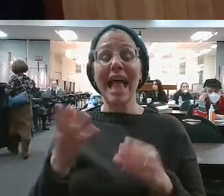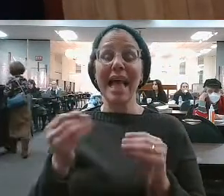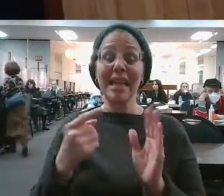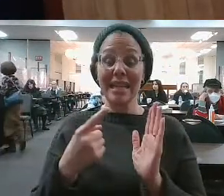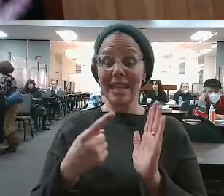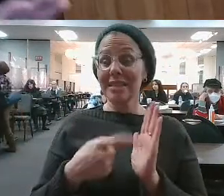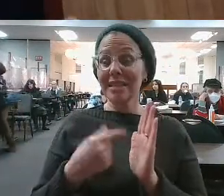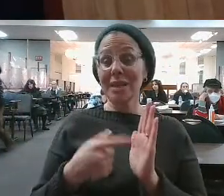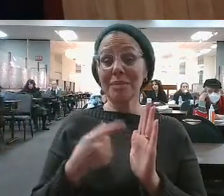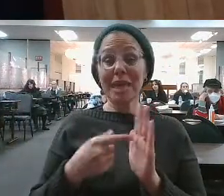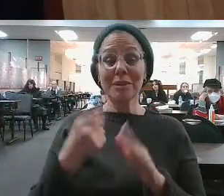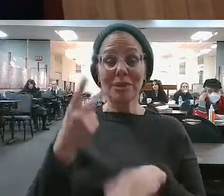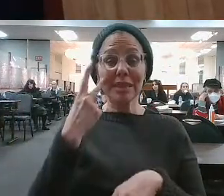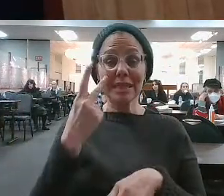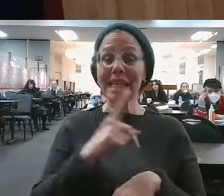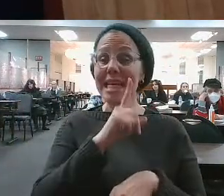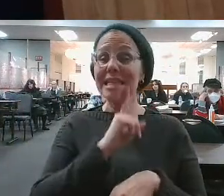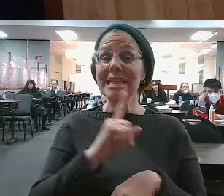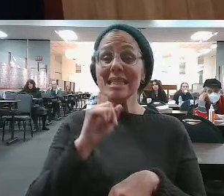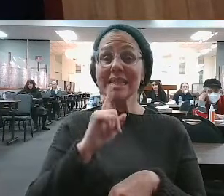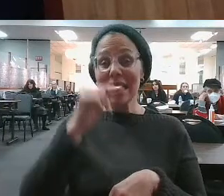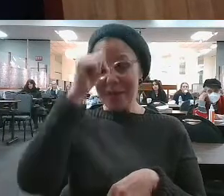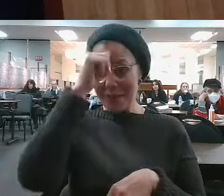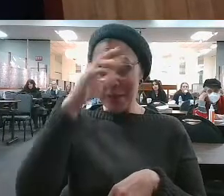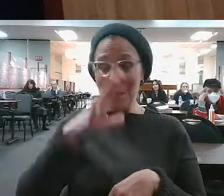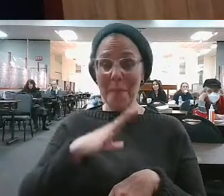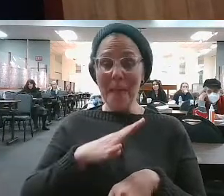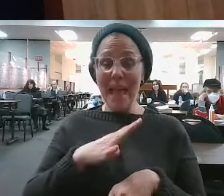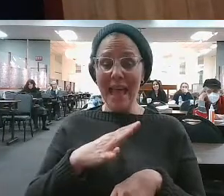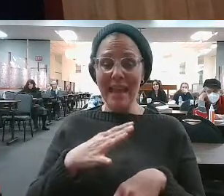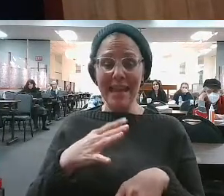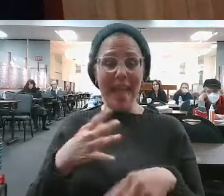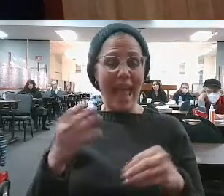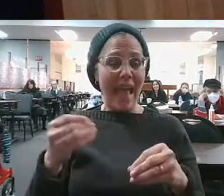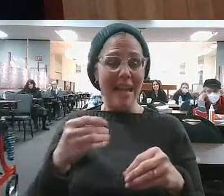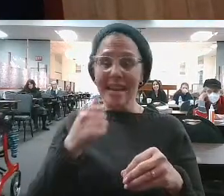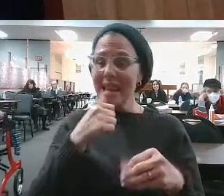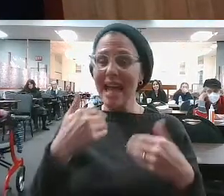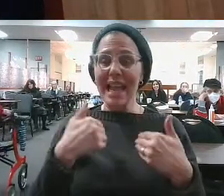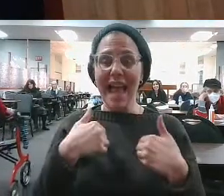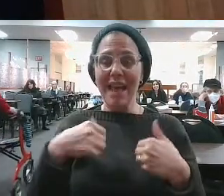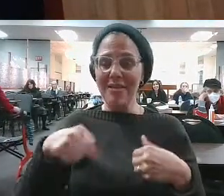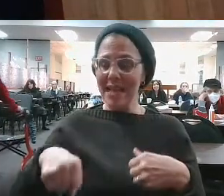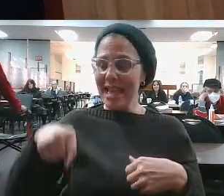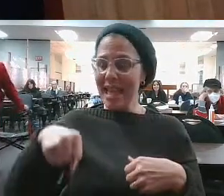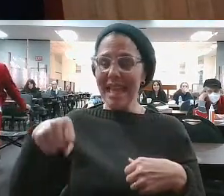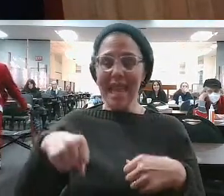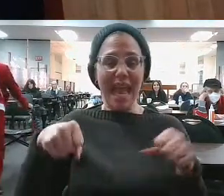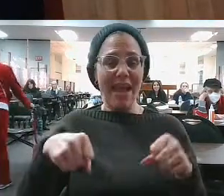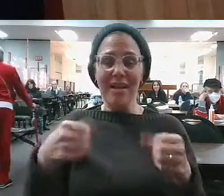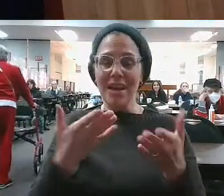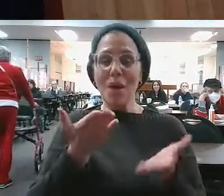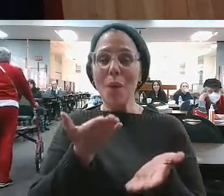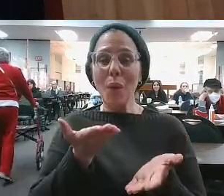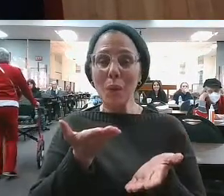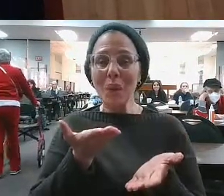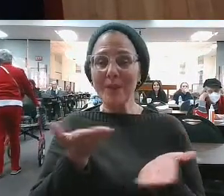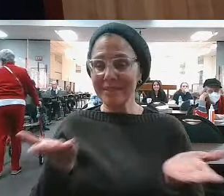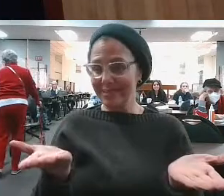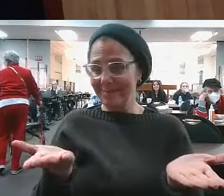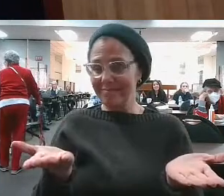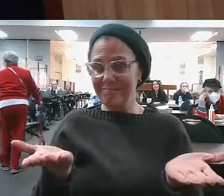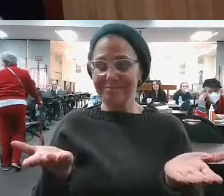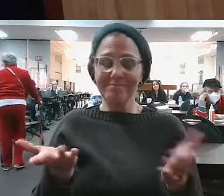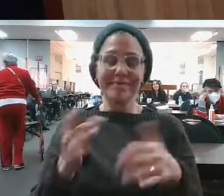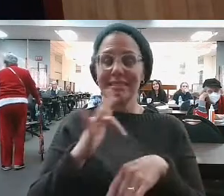And they have nothing. Right? They're coming. There's like a carry-on that's like the size of a Ziploc bag, right? And their laptop fits in their pocket, and it's so wonderful, and they're